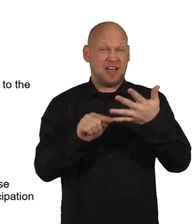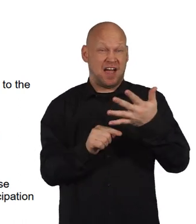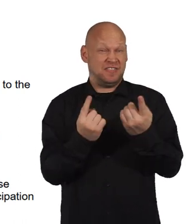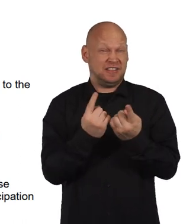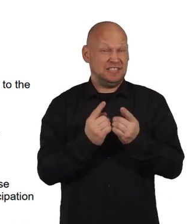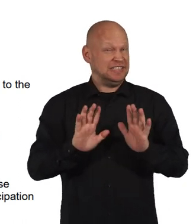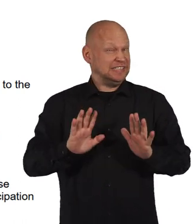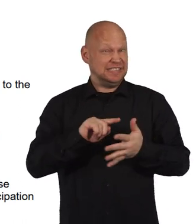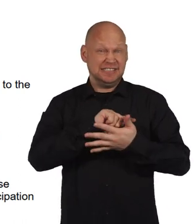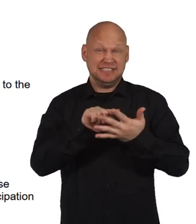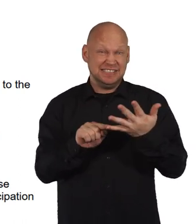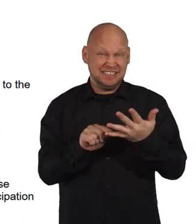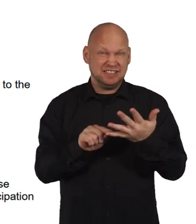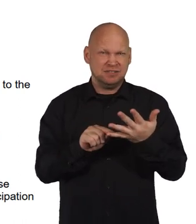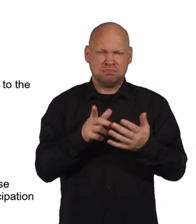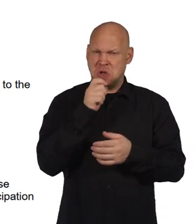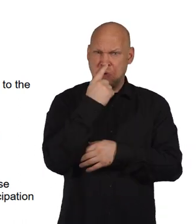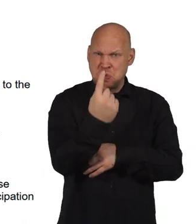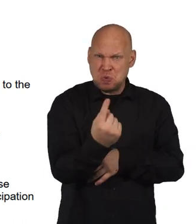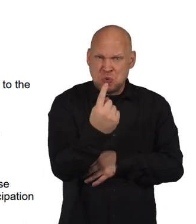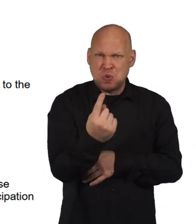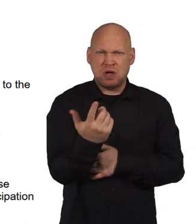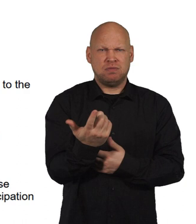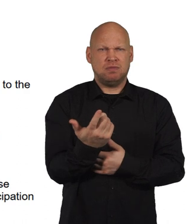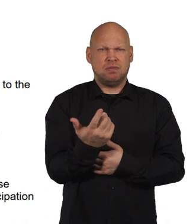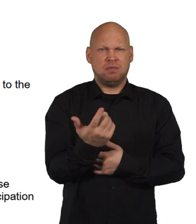things. Who you are.